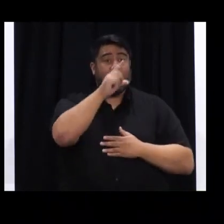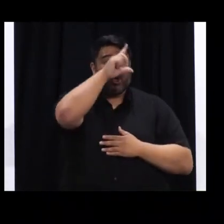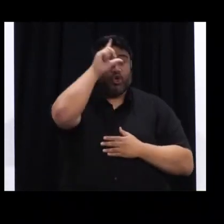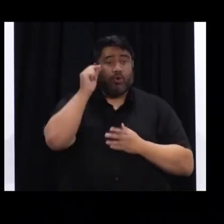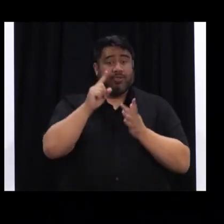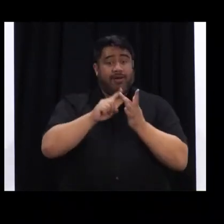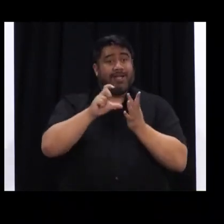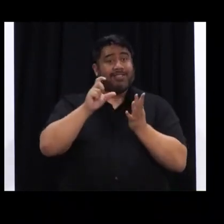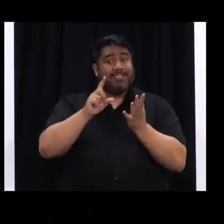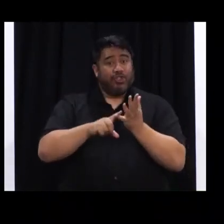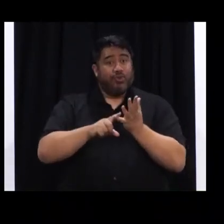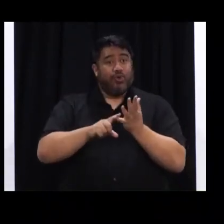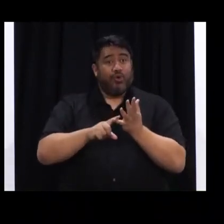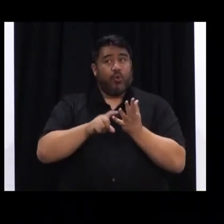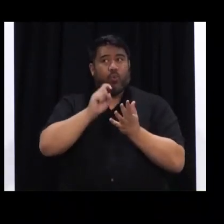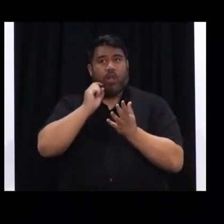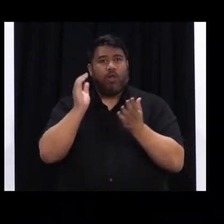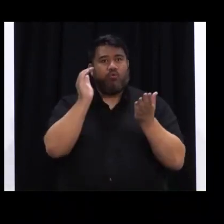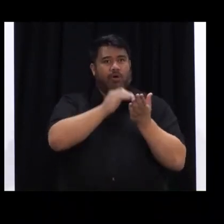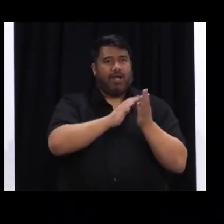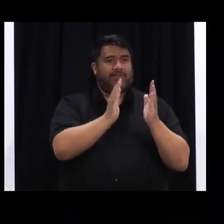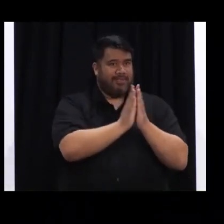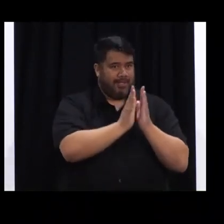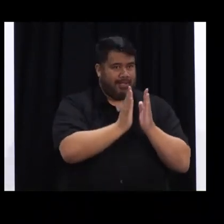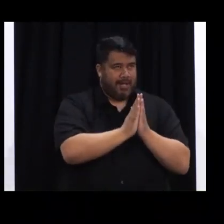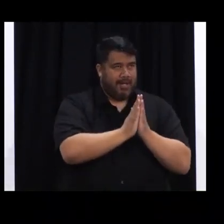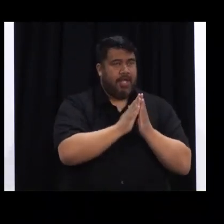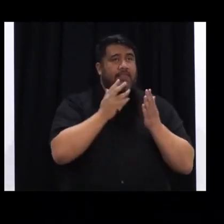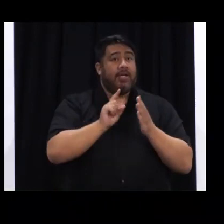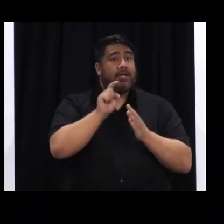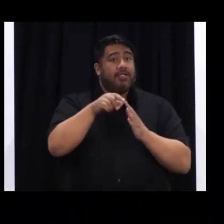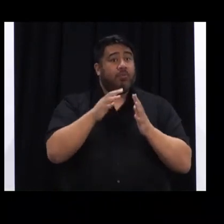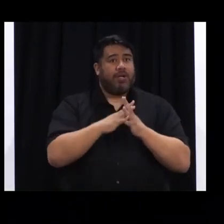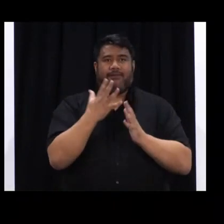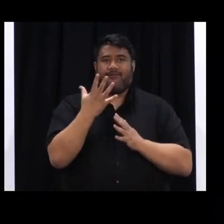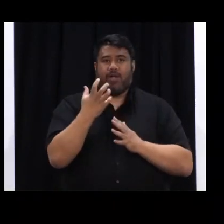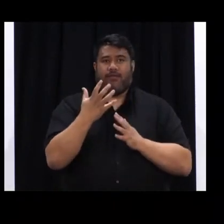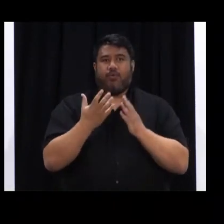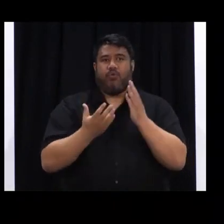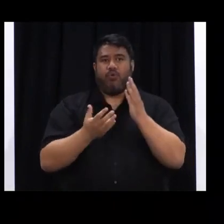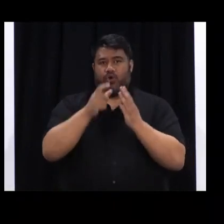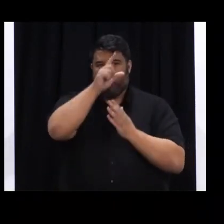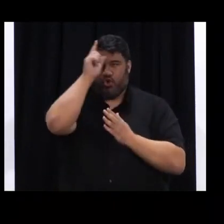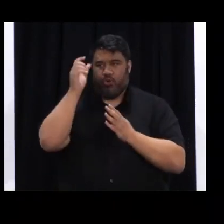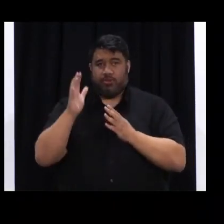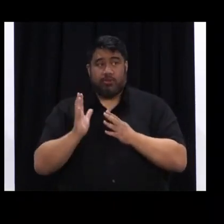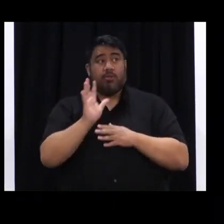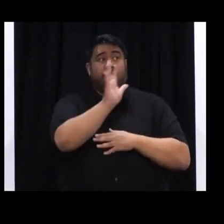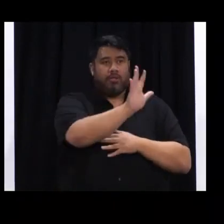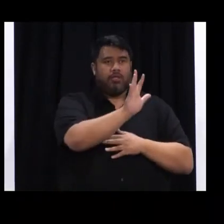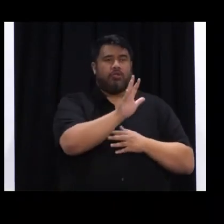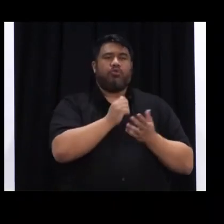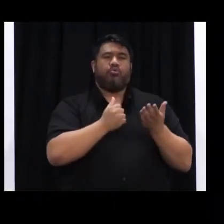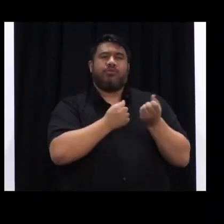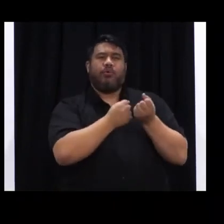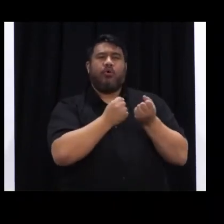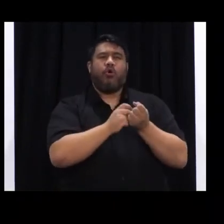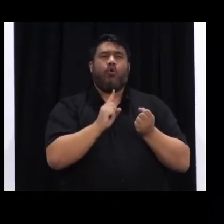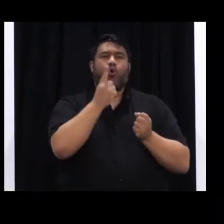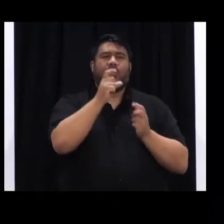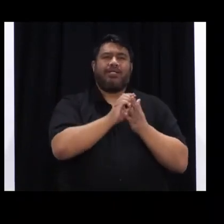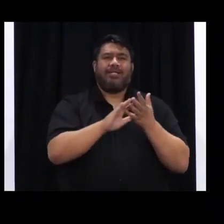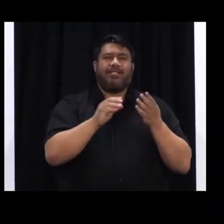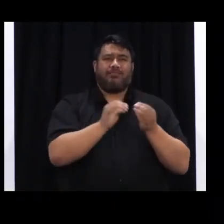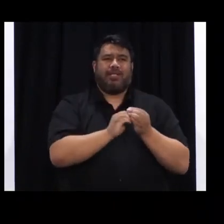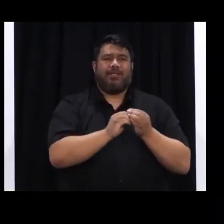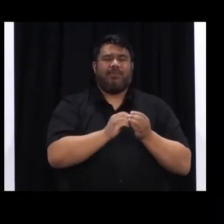on Sunday, and a further five being deployed next week to help support the Auckland DHB effort. And I want to